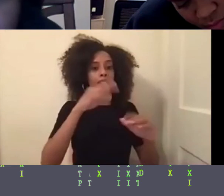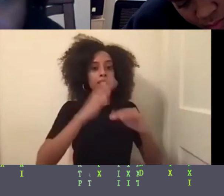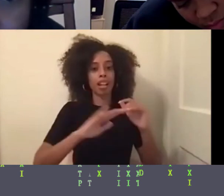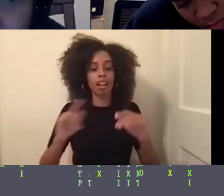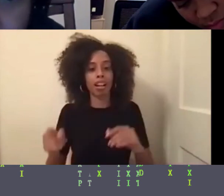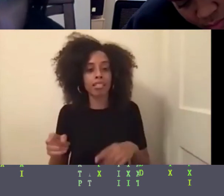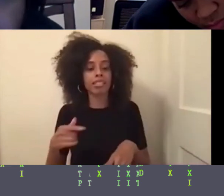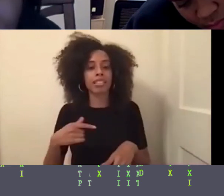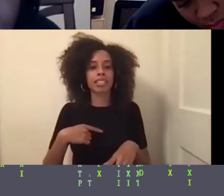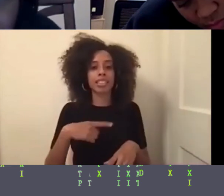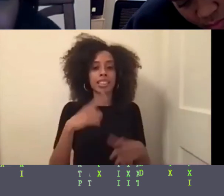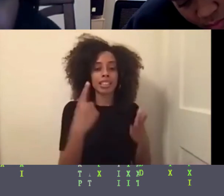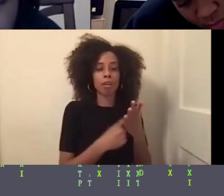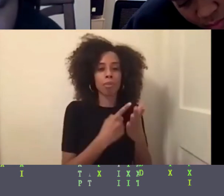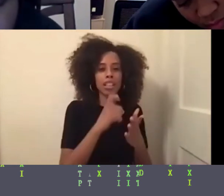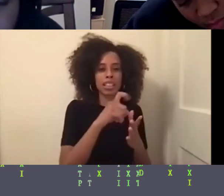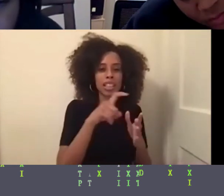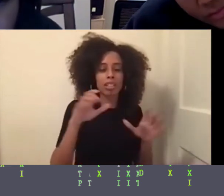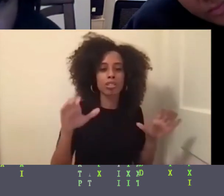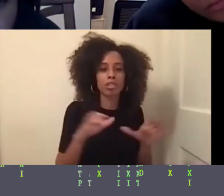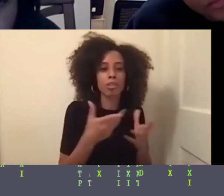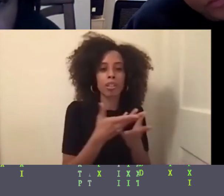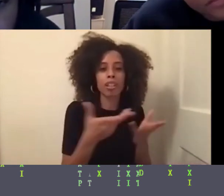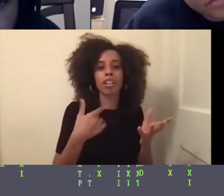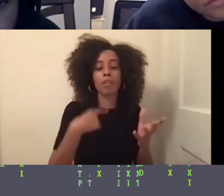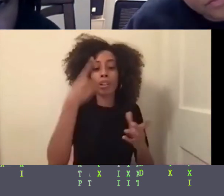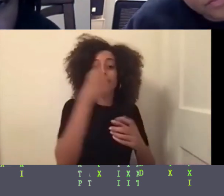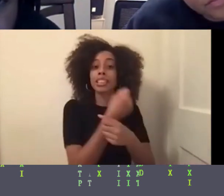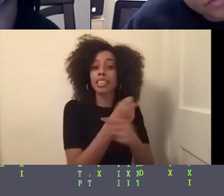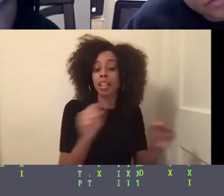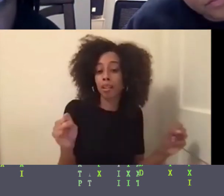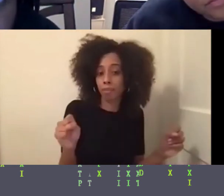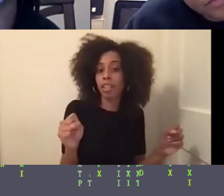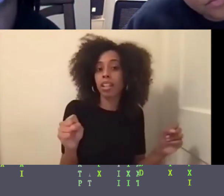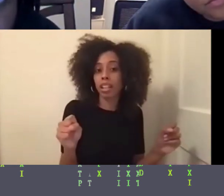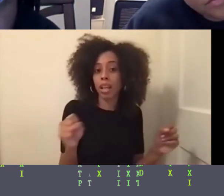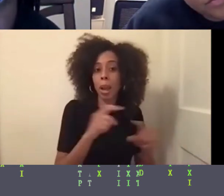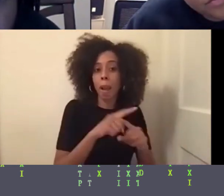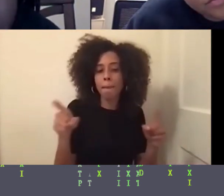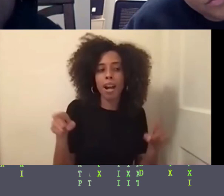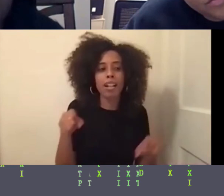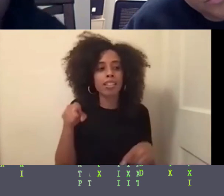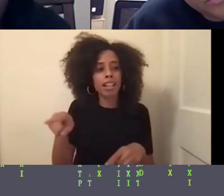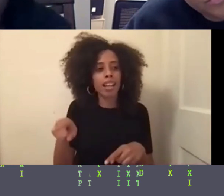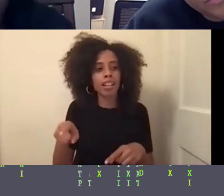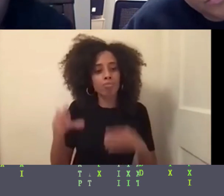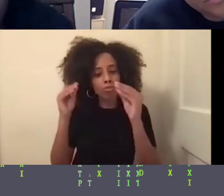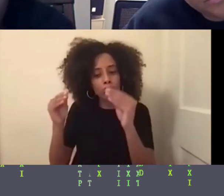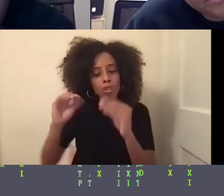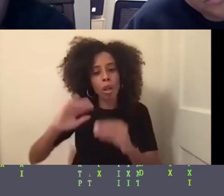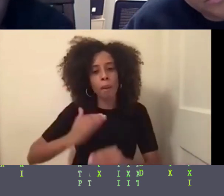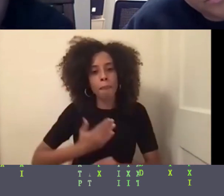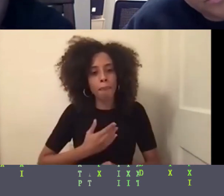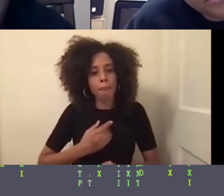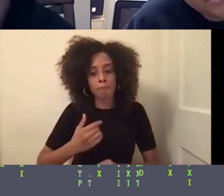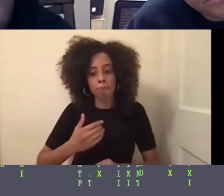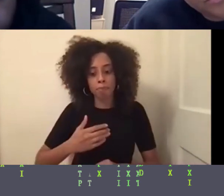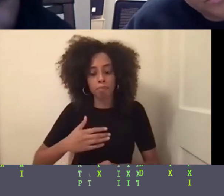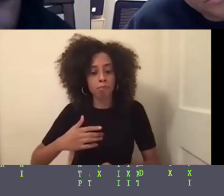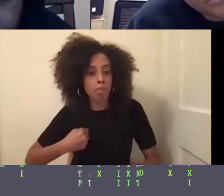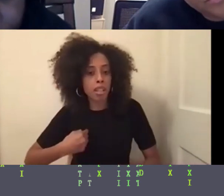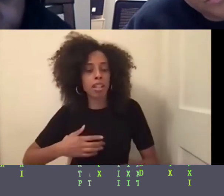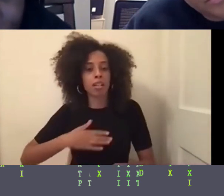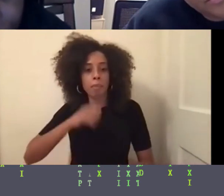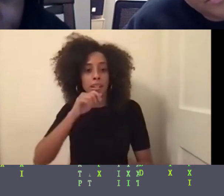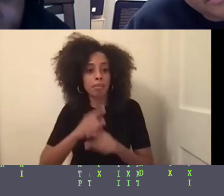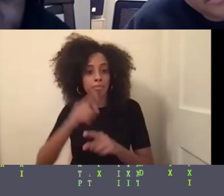out of safety or they had to do certain things that they instilled in my siblings and I something completely different. So how do I hold both of those things as true? Um, and I do that when I'm making